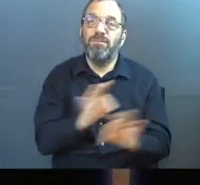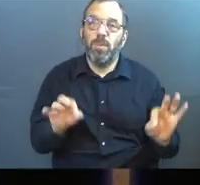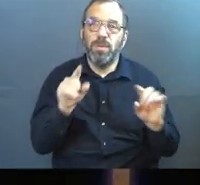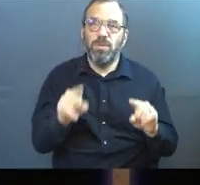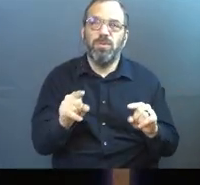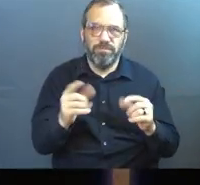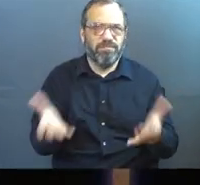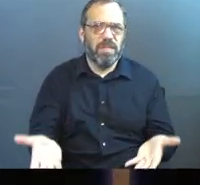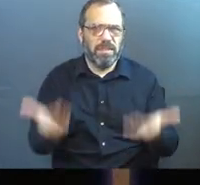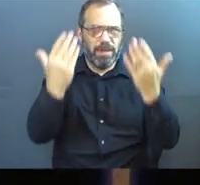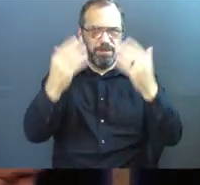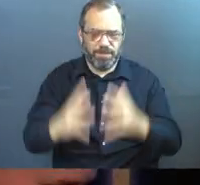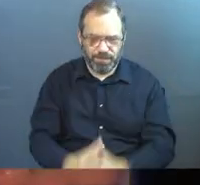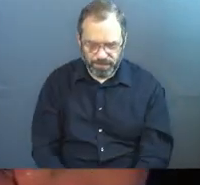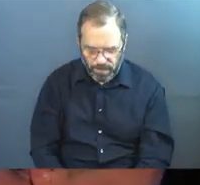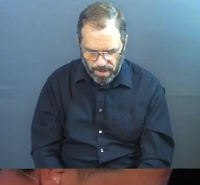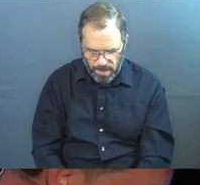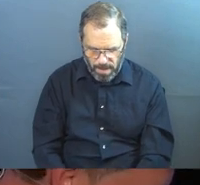Why don't you guys stand?